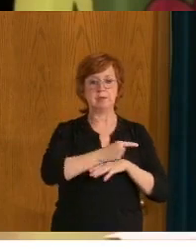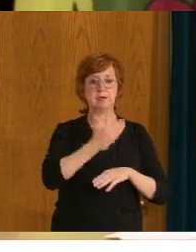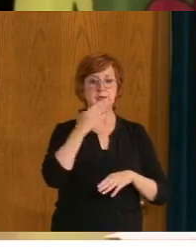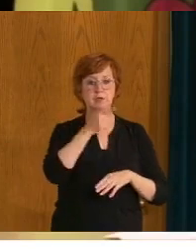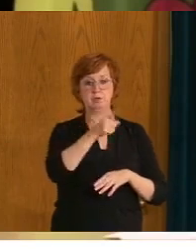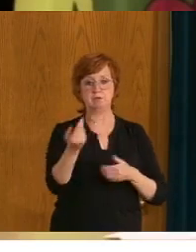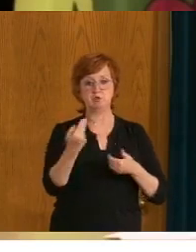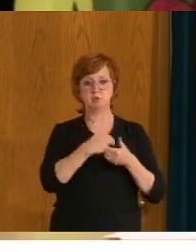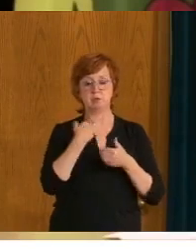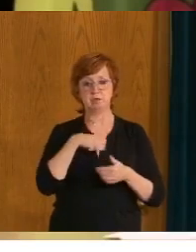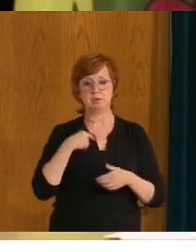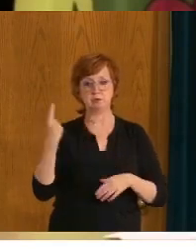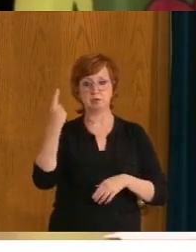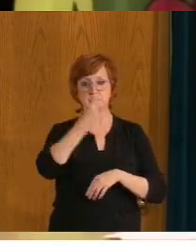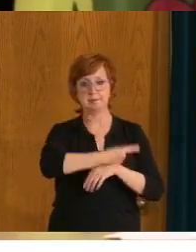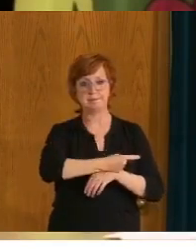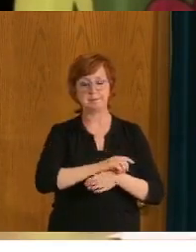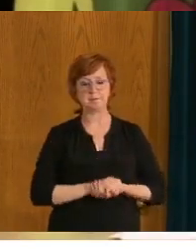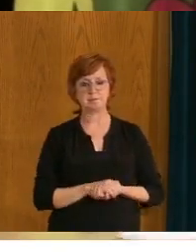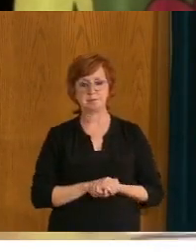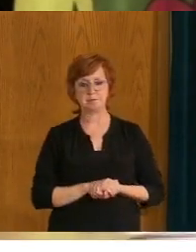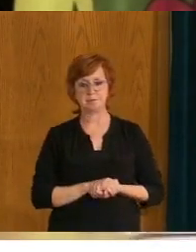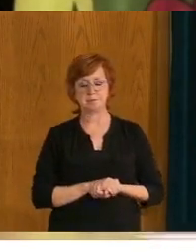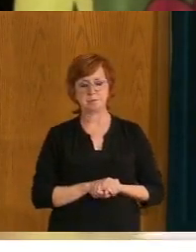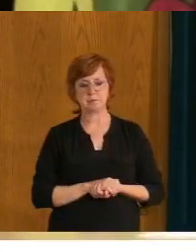you for joining us. Thank you. Thank you. Thank you.